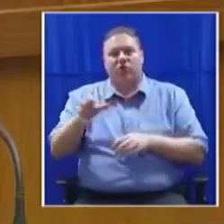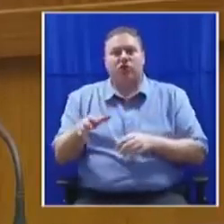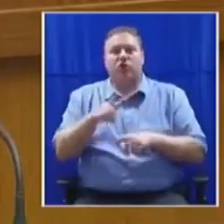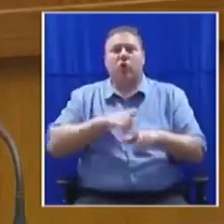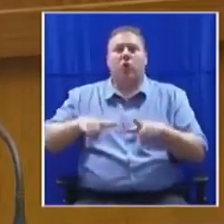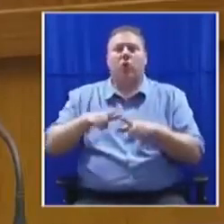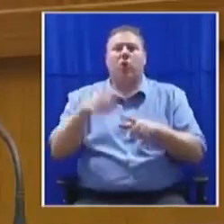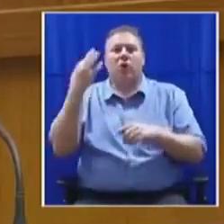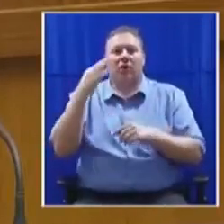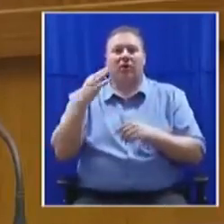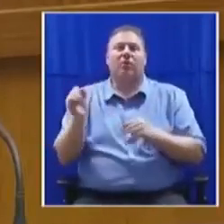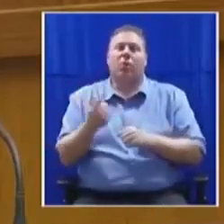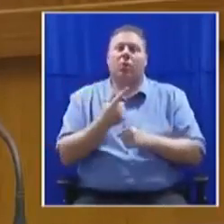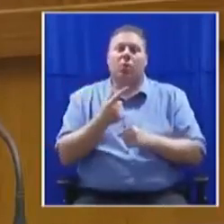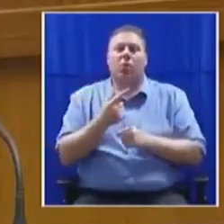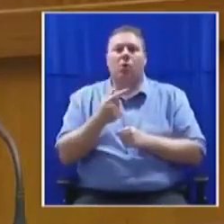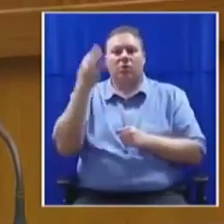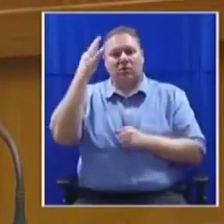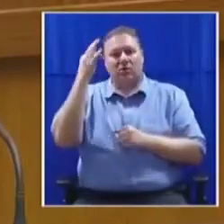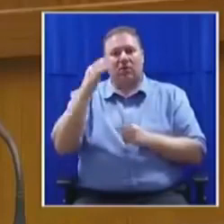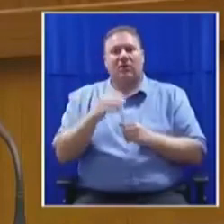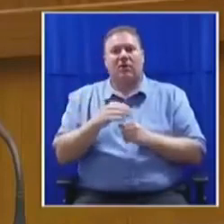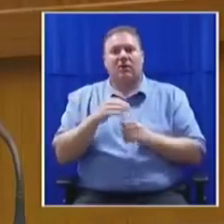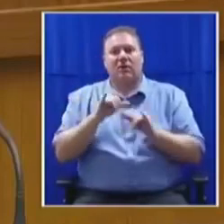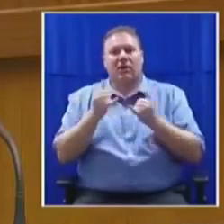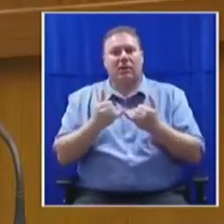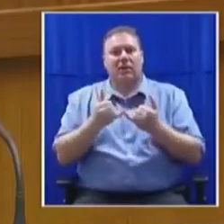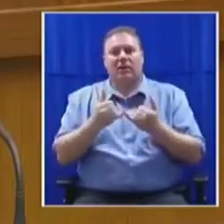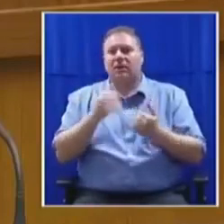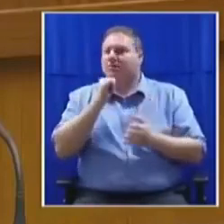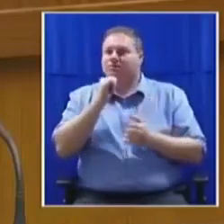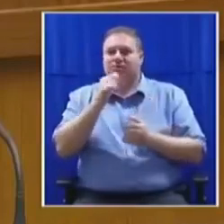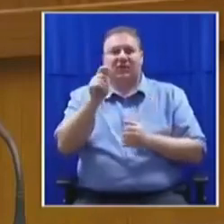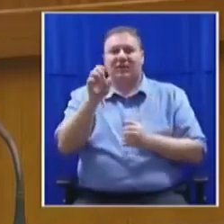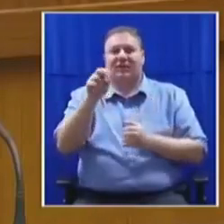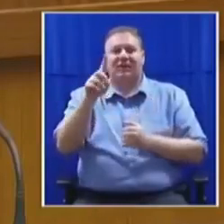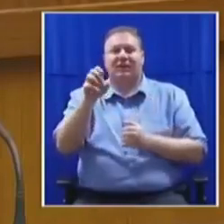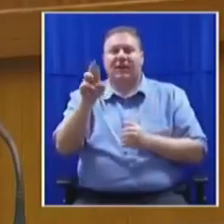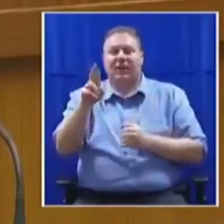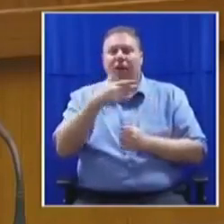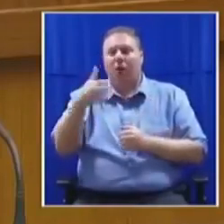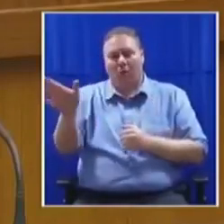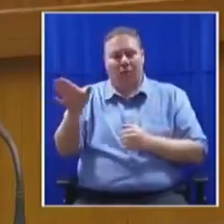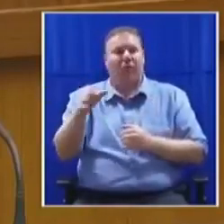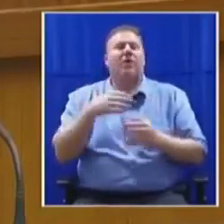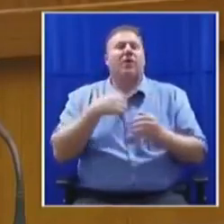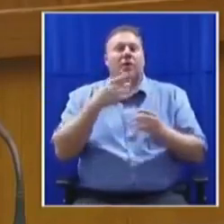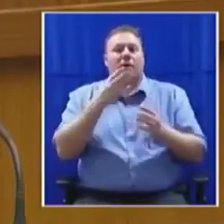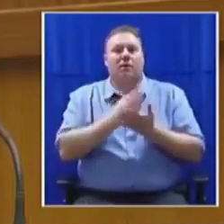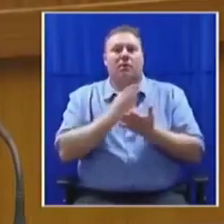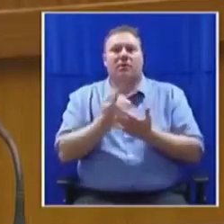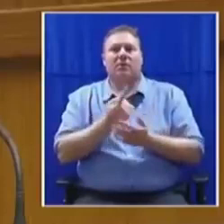all state-owned companies must abolish tenders and insource workers on full-time basis. We have led by example with our